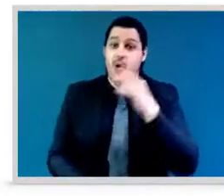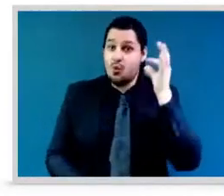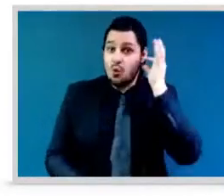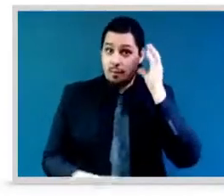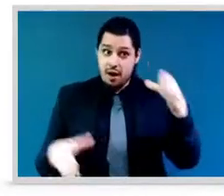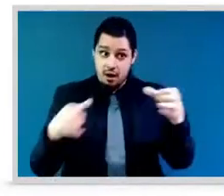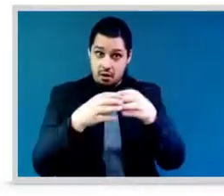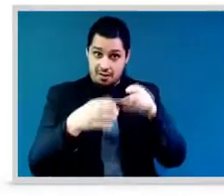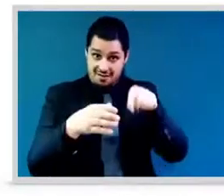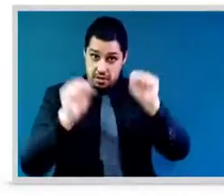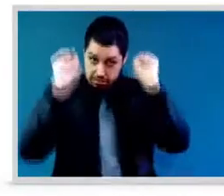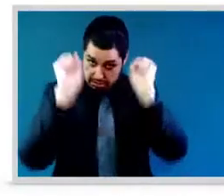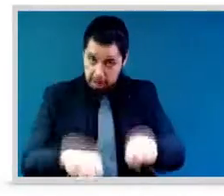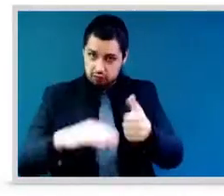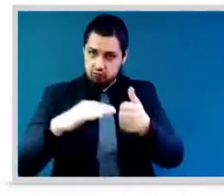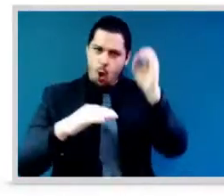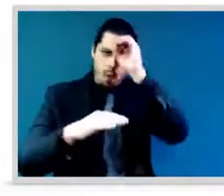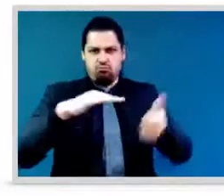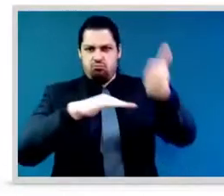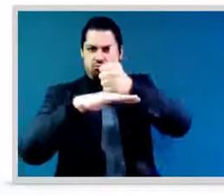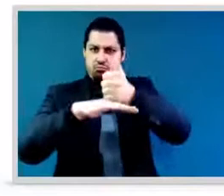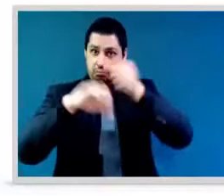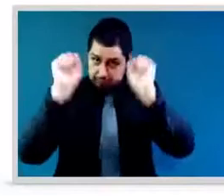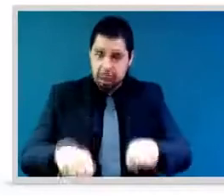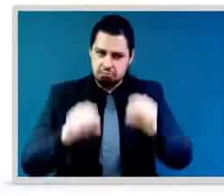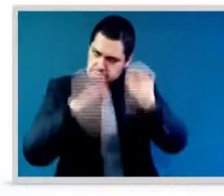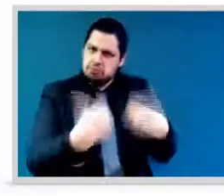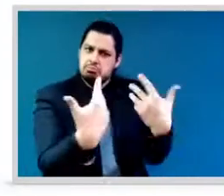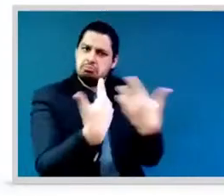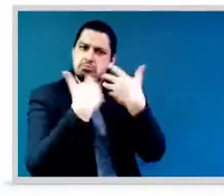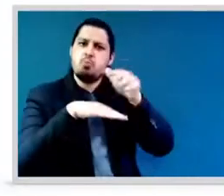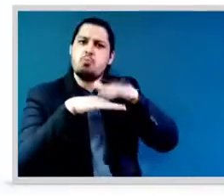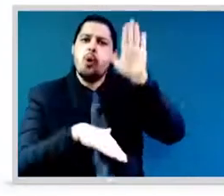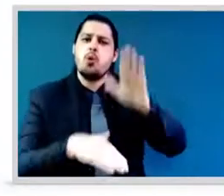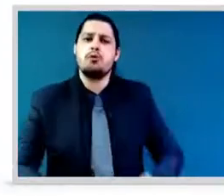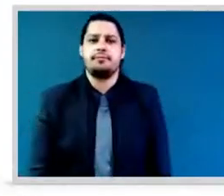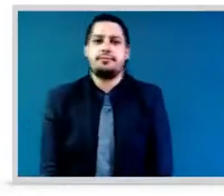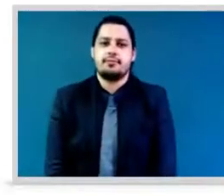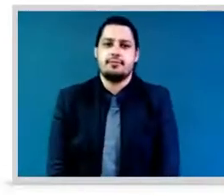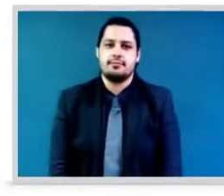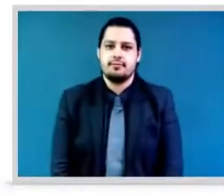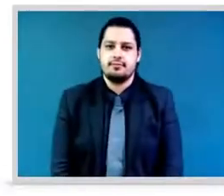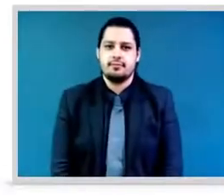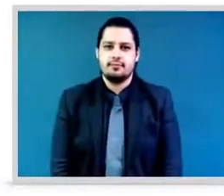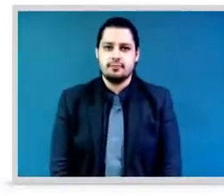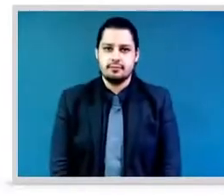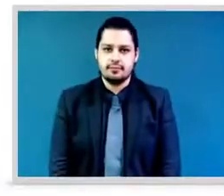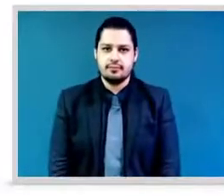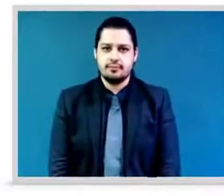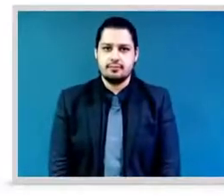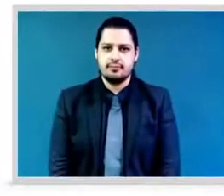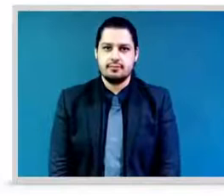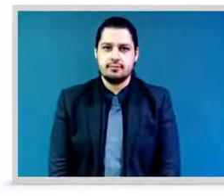women's we have you chair yes yes oh great it's the floor is yours thank you